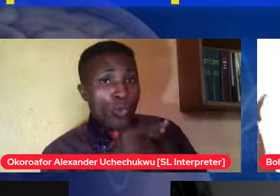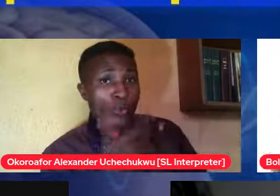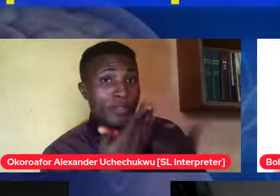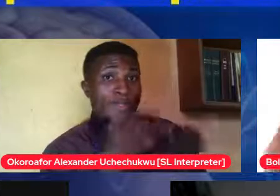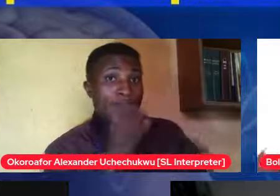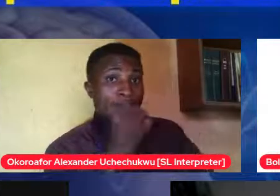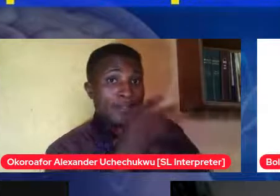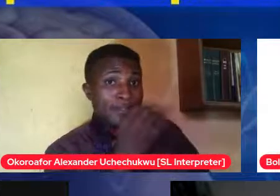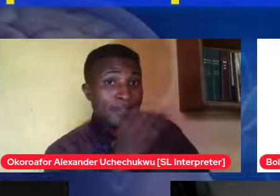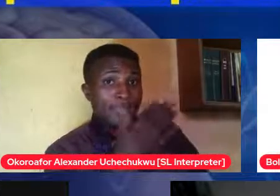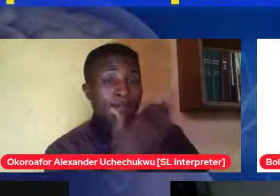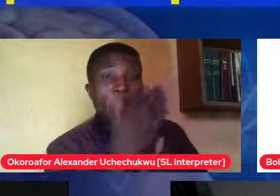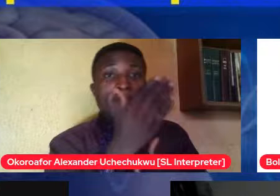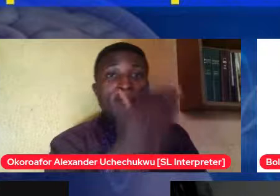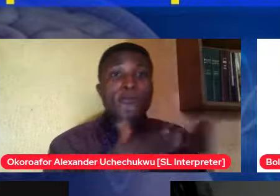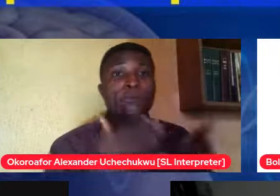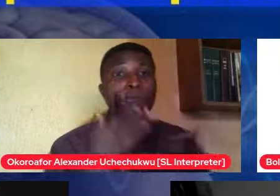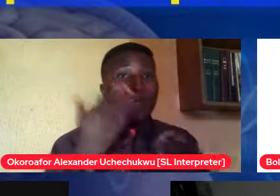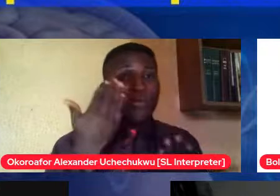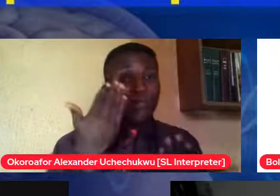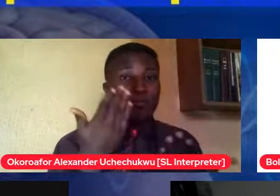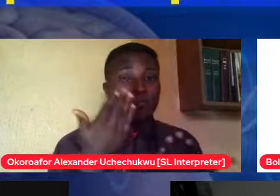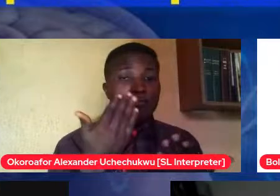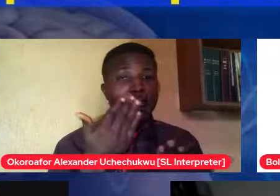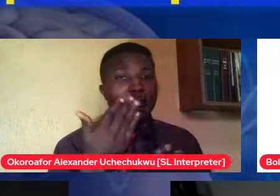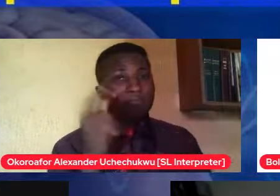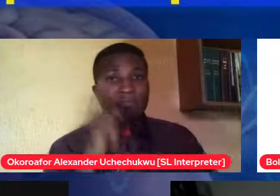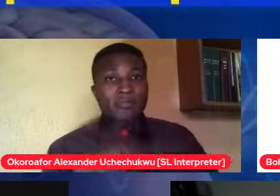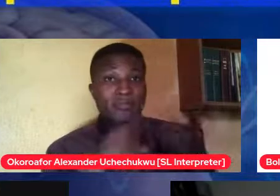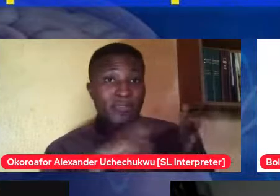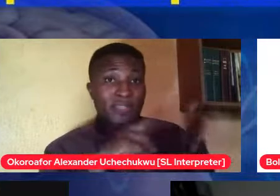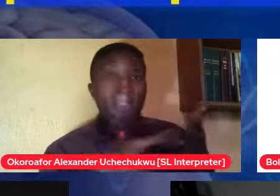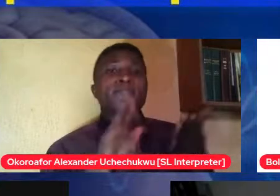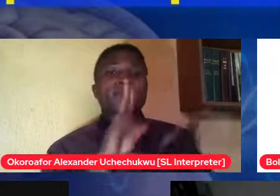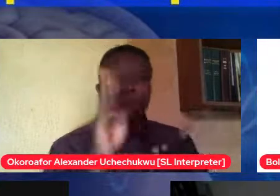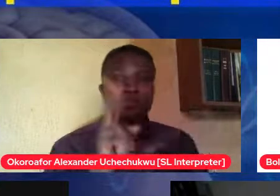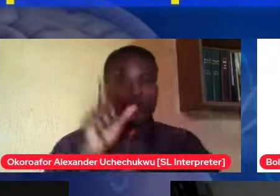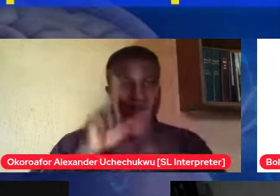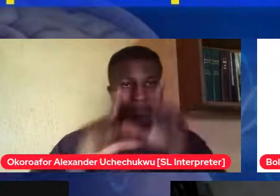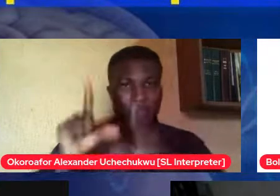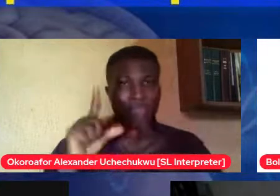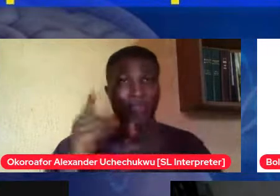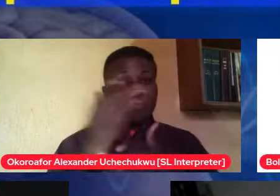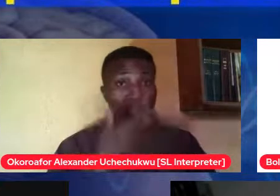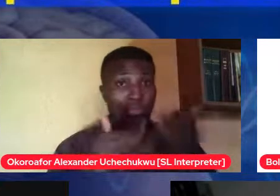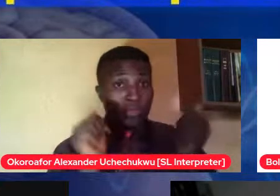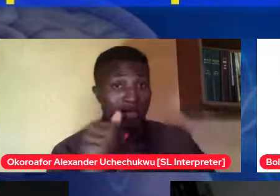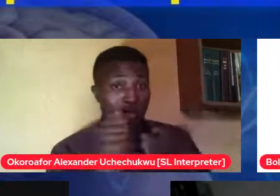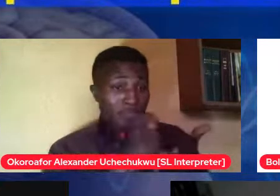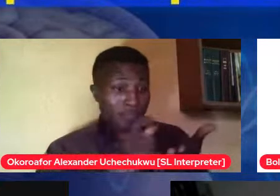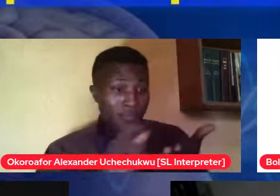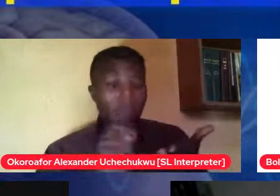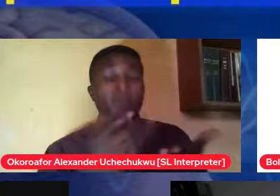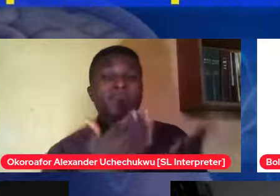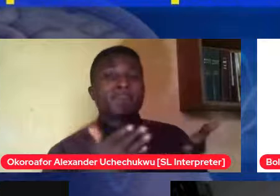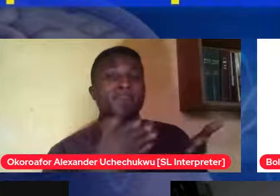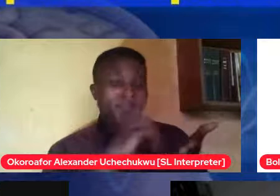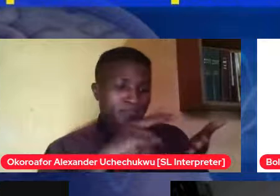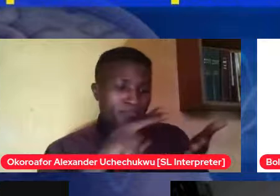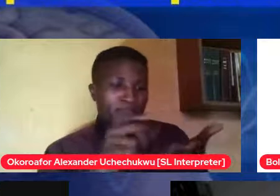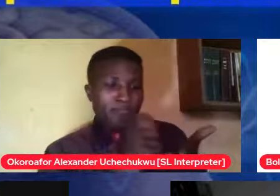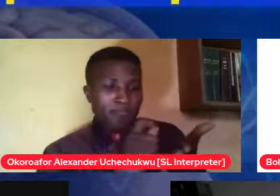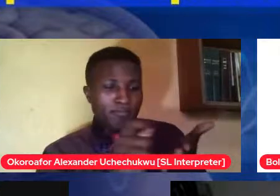there's always something to help guide them you help them understand the need for personal space so they need to